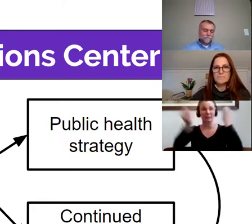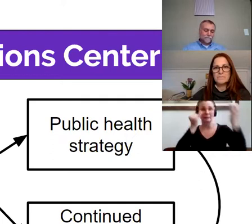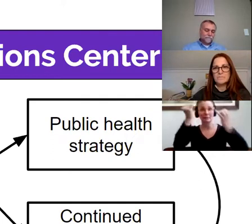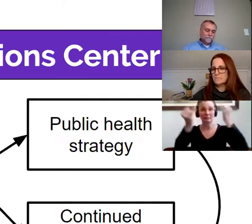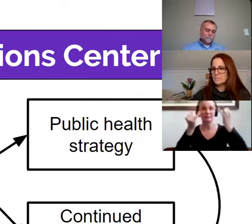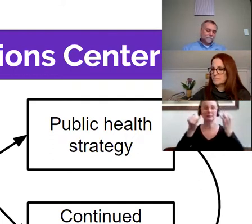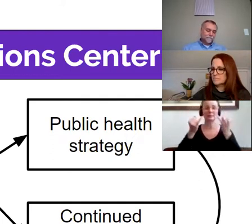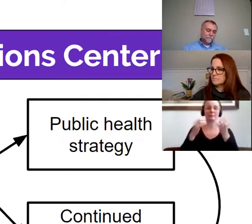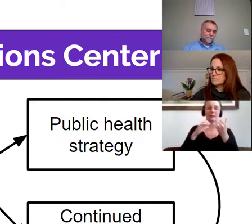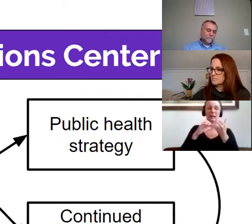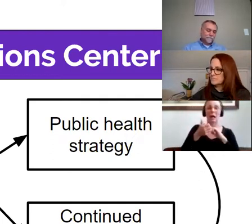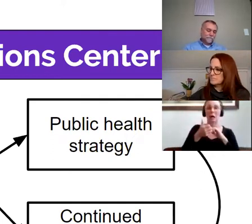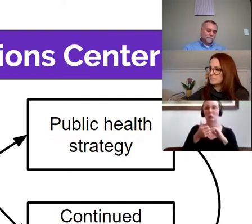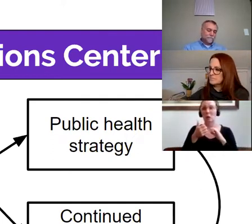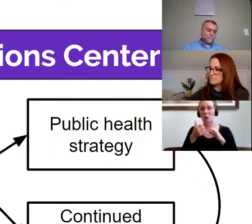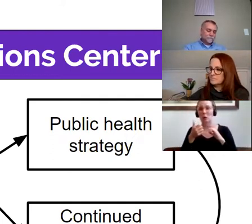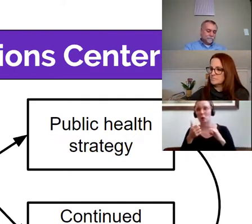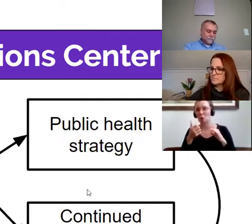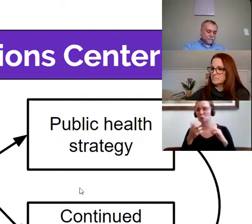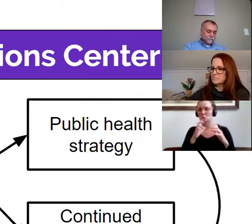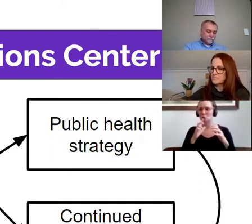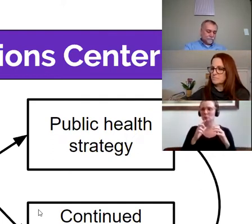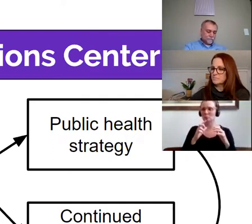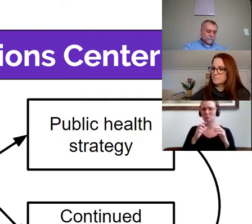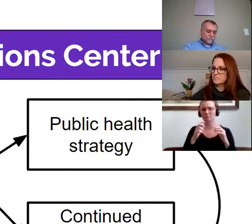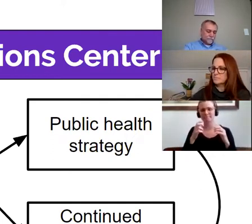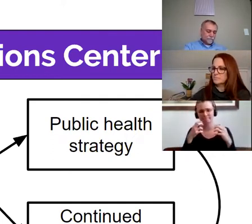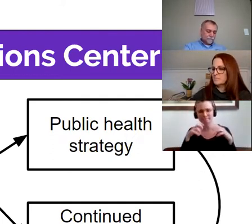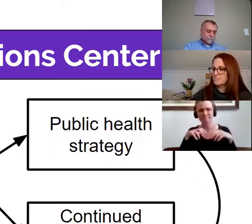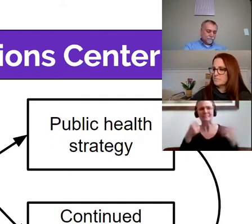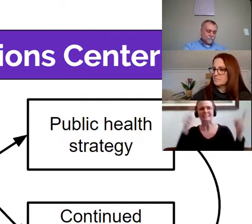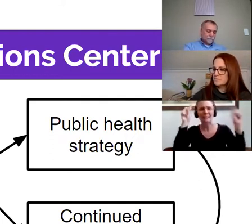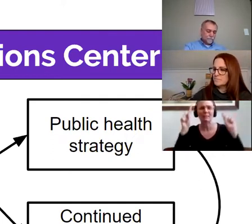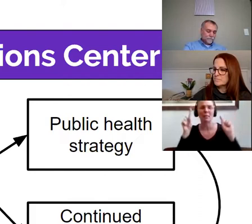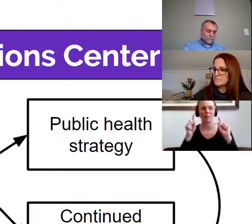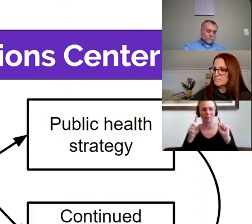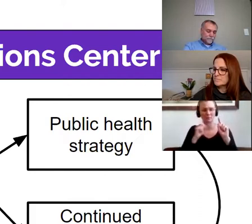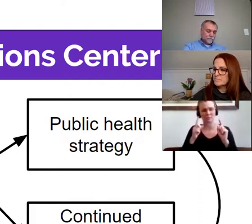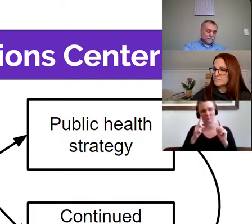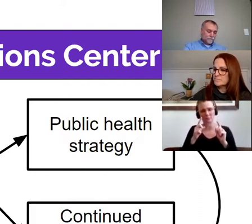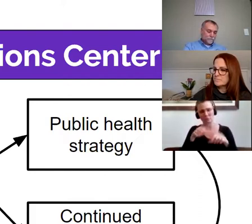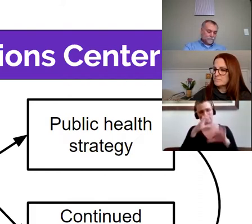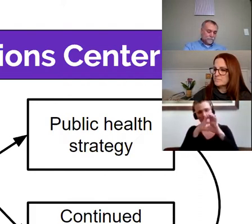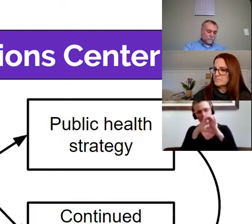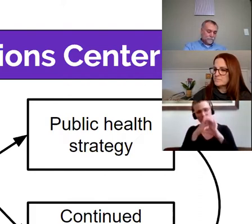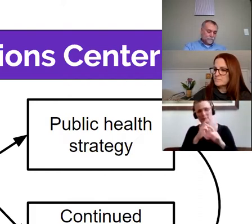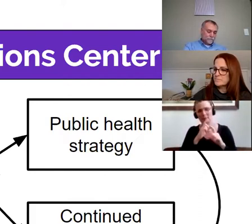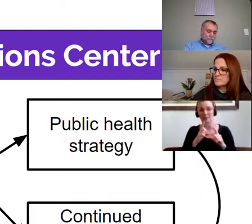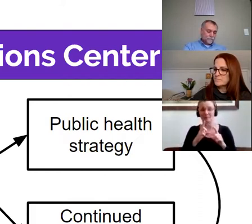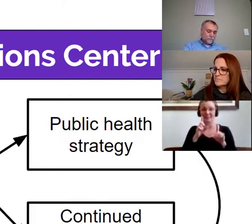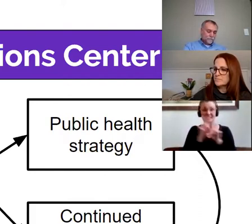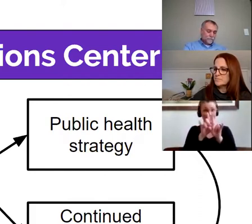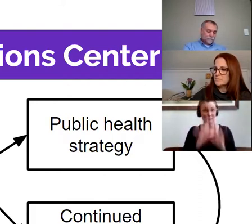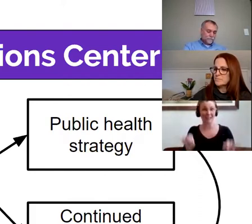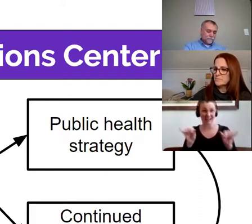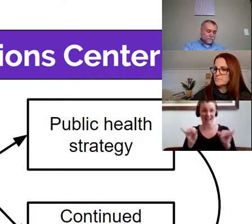crisis, to protect our constituency. And at the same time, we're working on delivering your basic services.